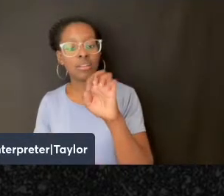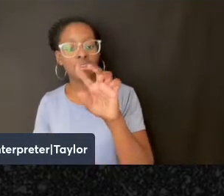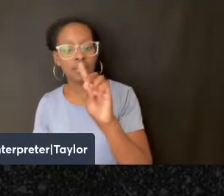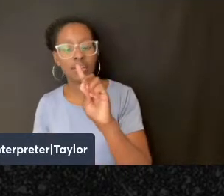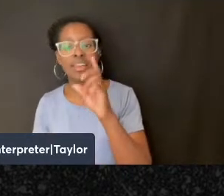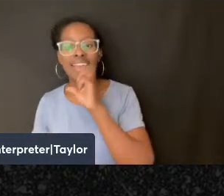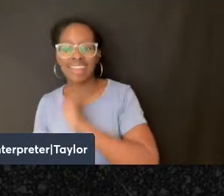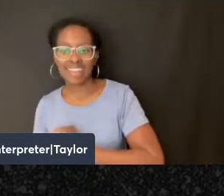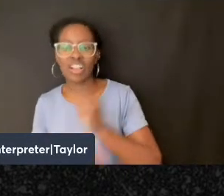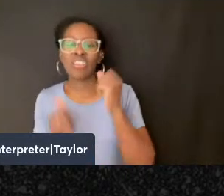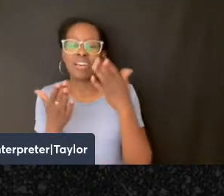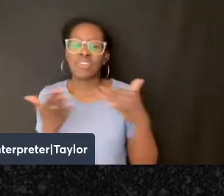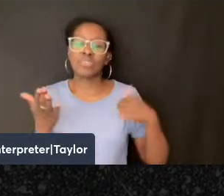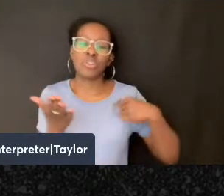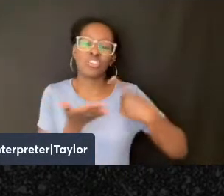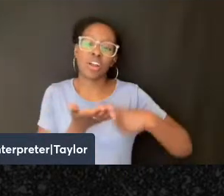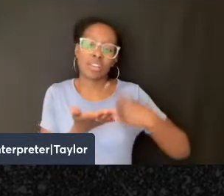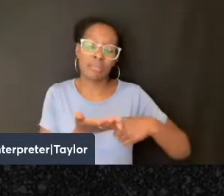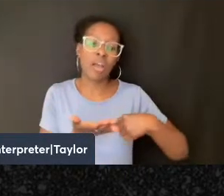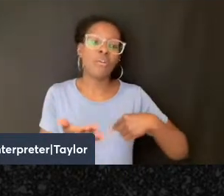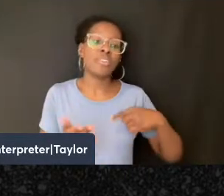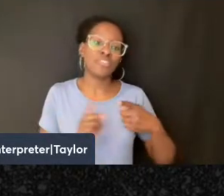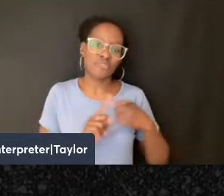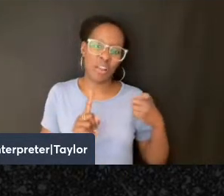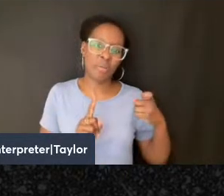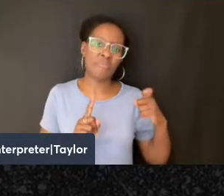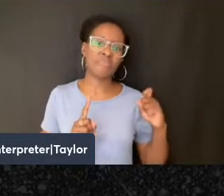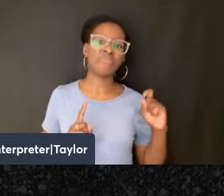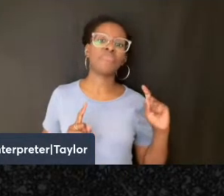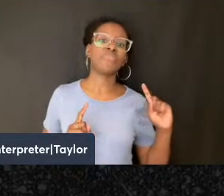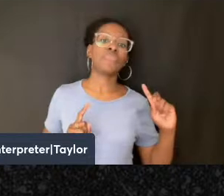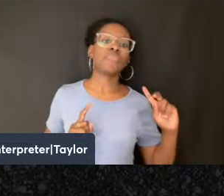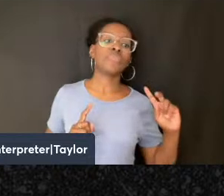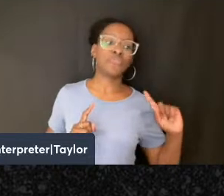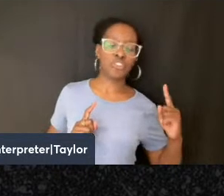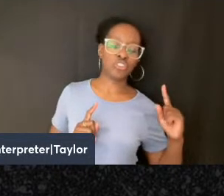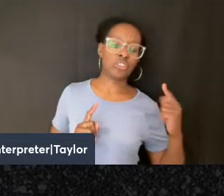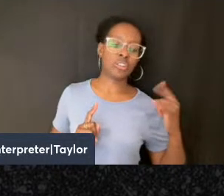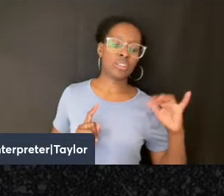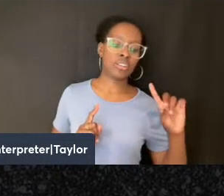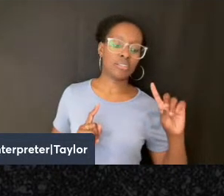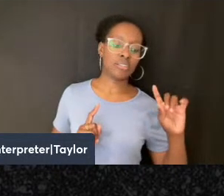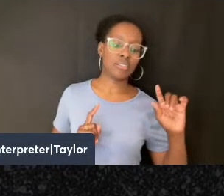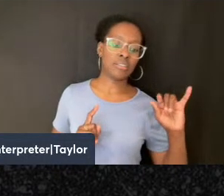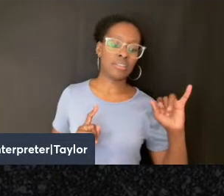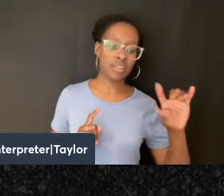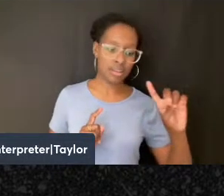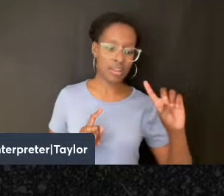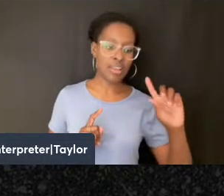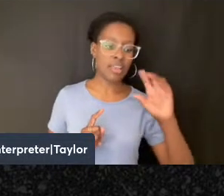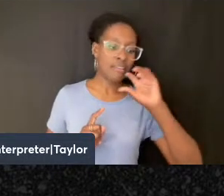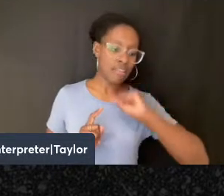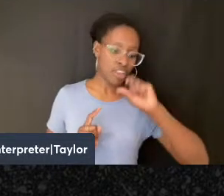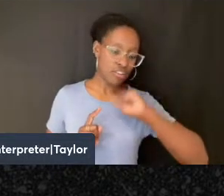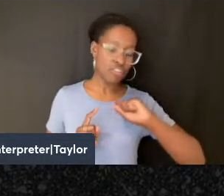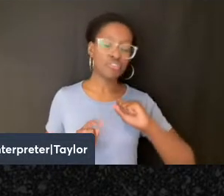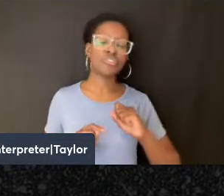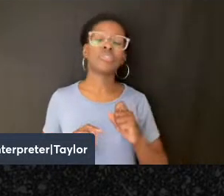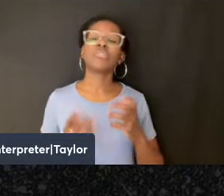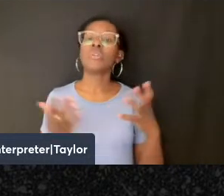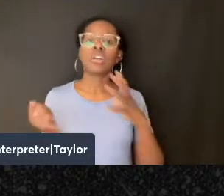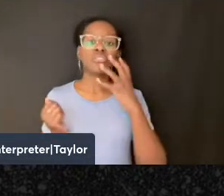Age. And the subsequent history, right, is that Jews are able in the United States